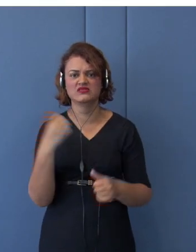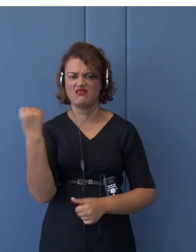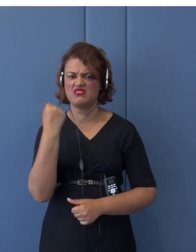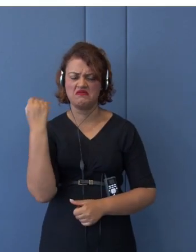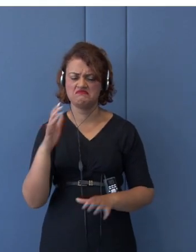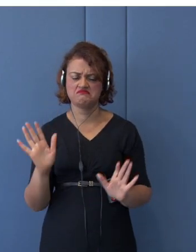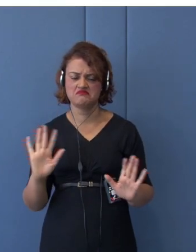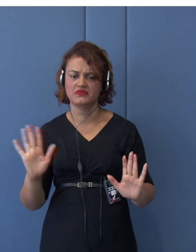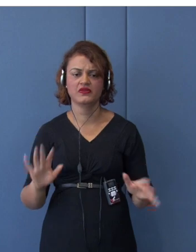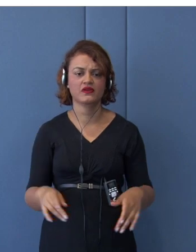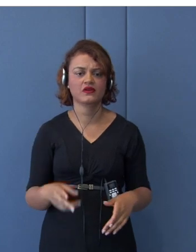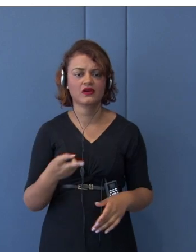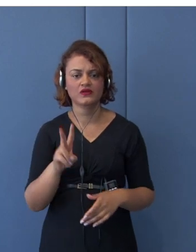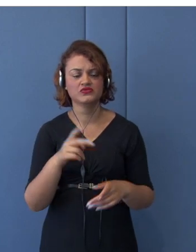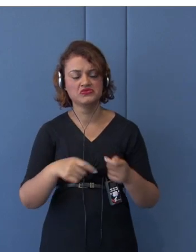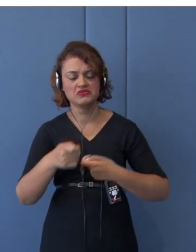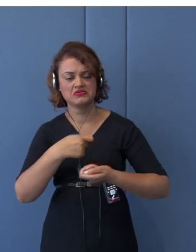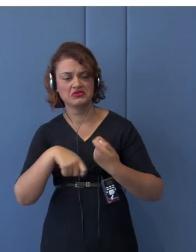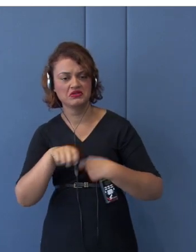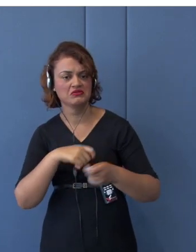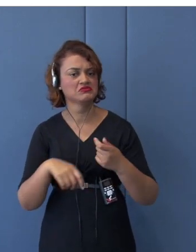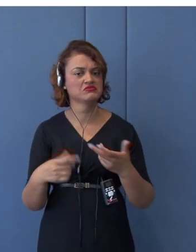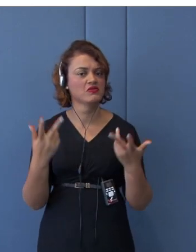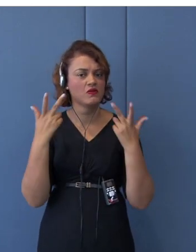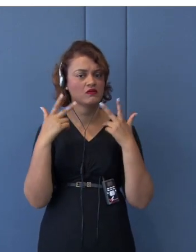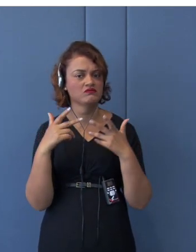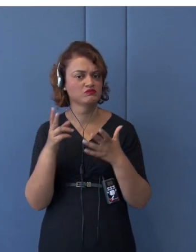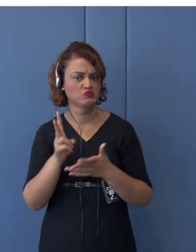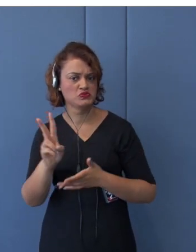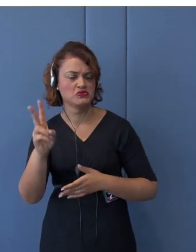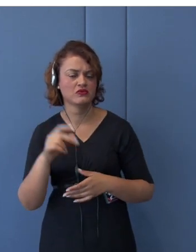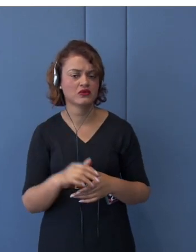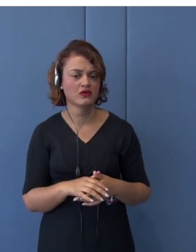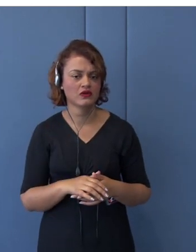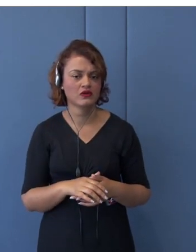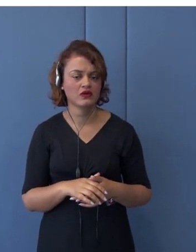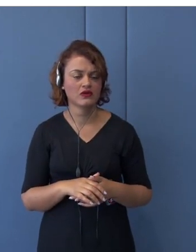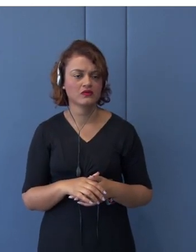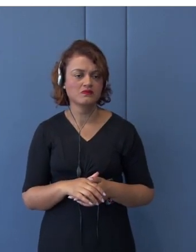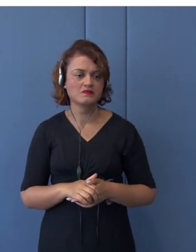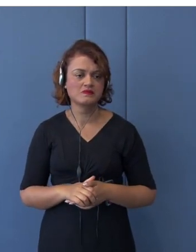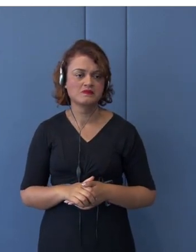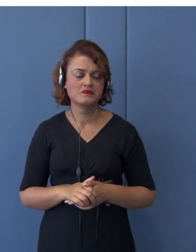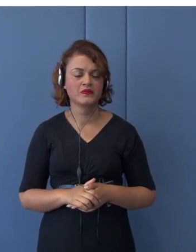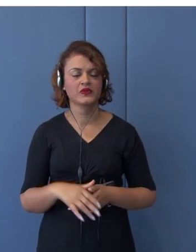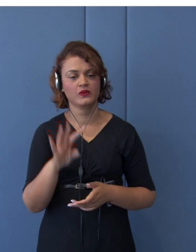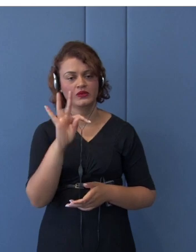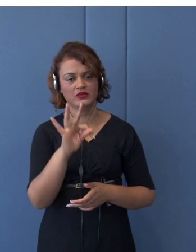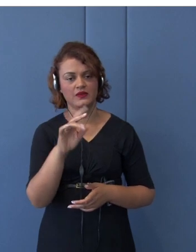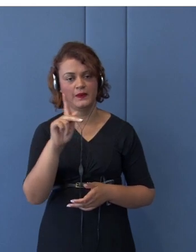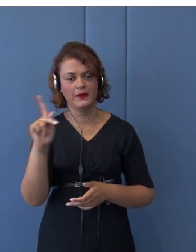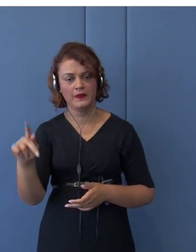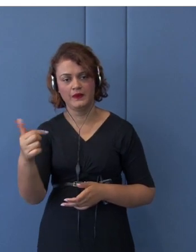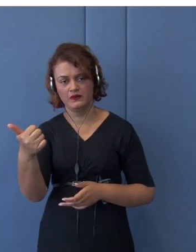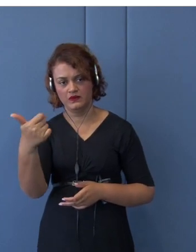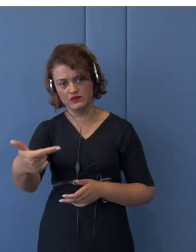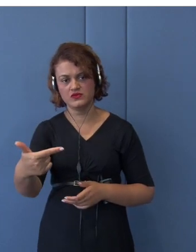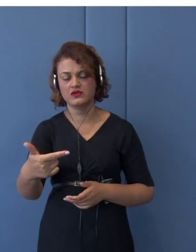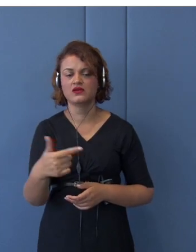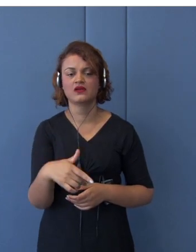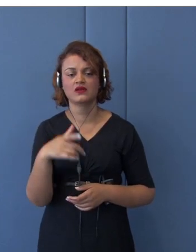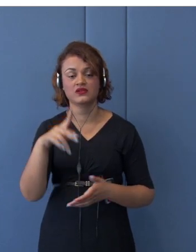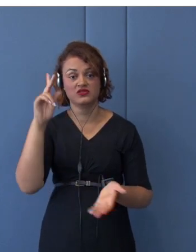in the TPP, original TPP-12. And agreement in substance accordingly